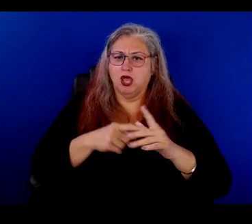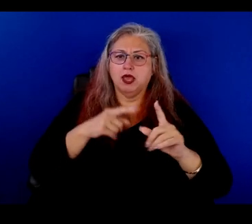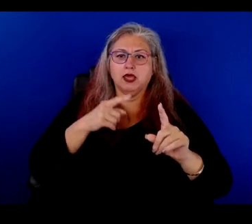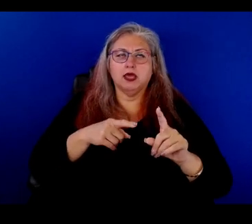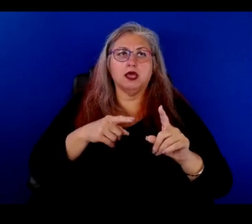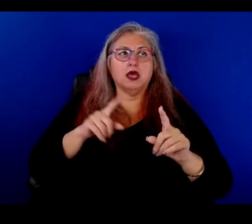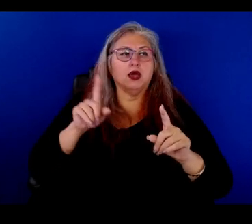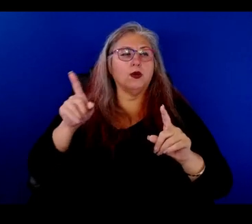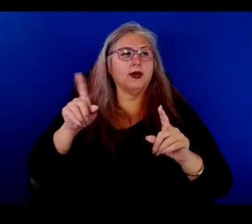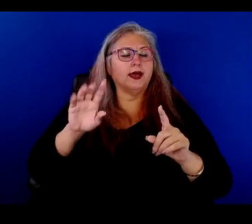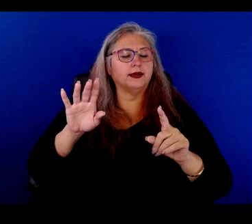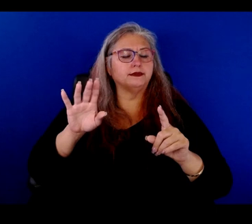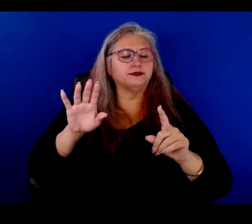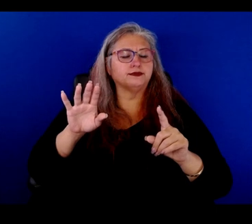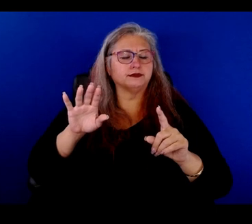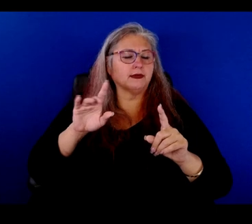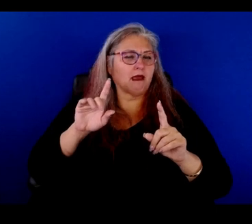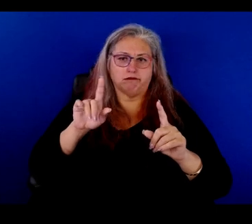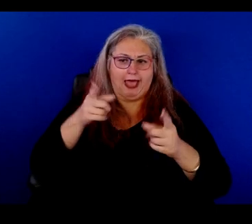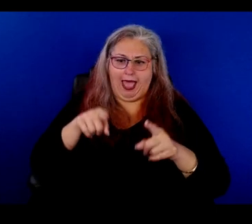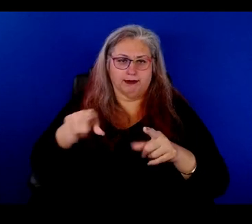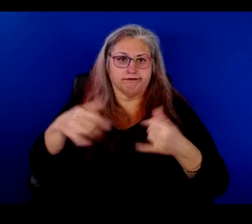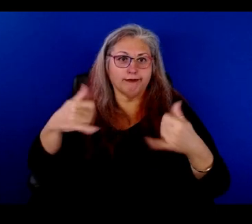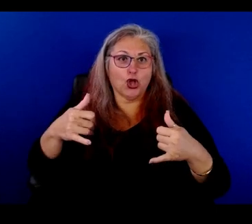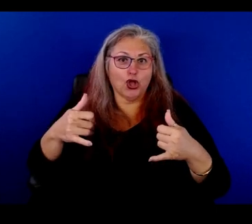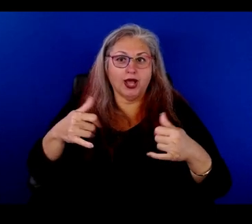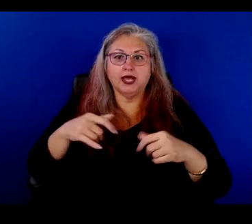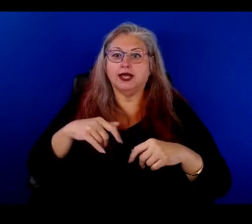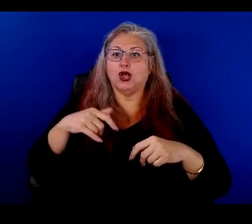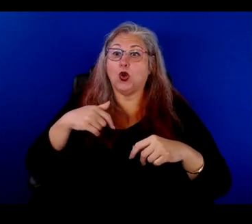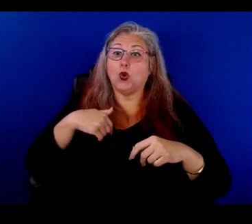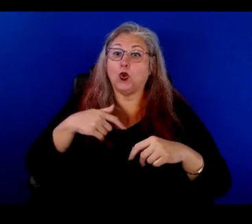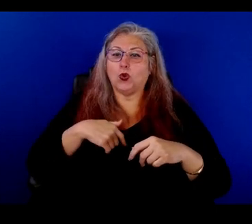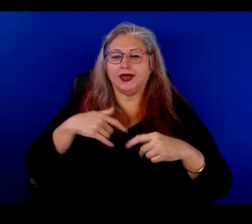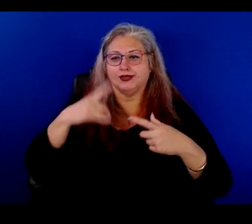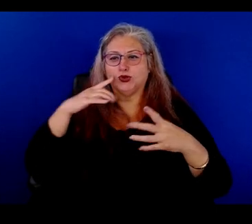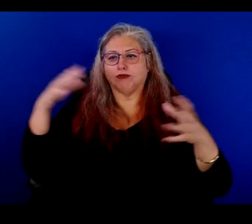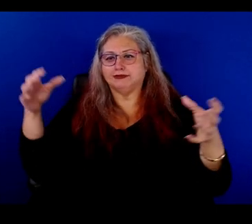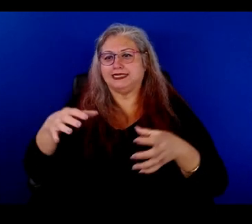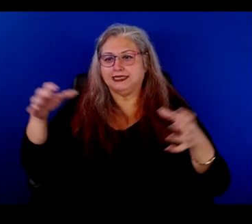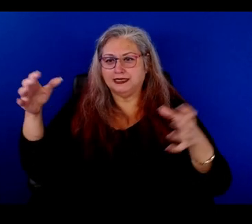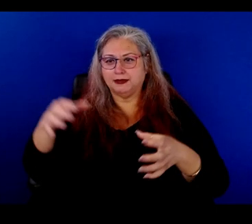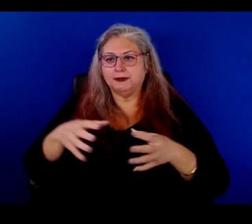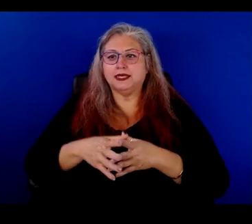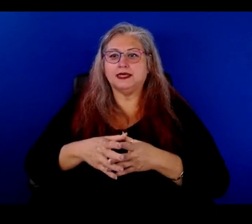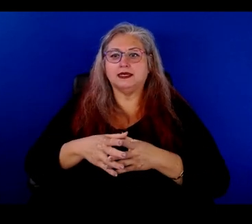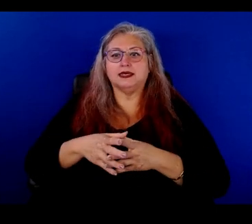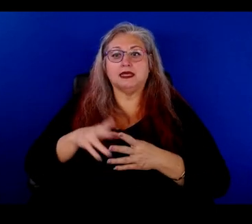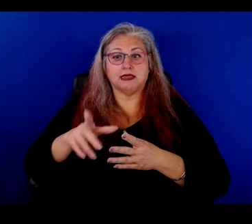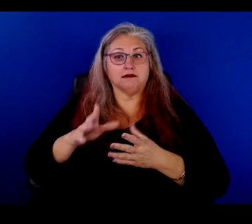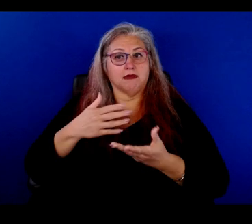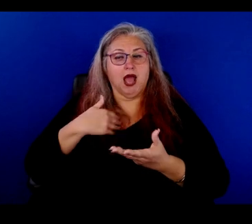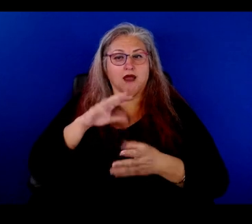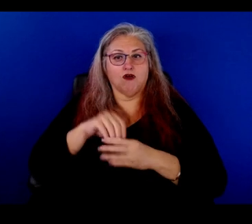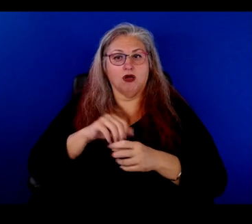was at a party where we all meet, and that's how I got involved